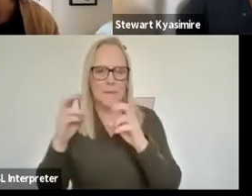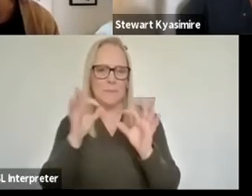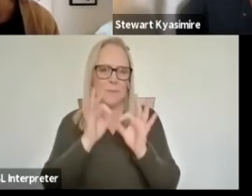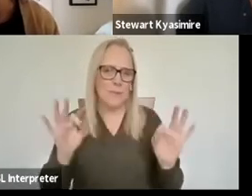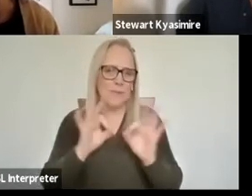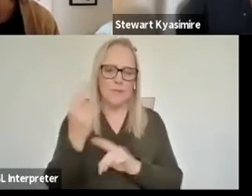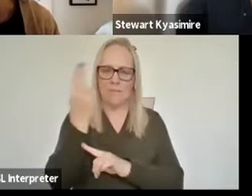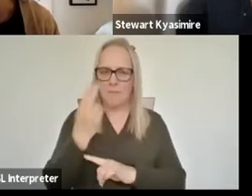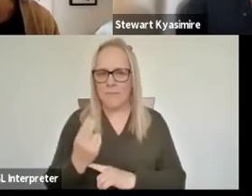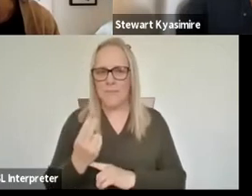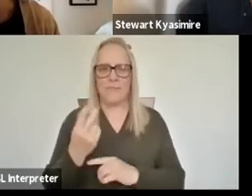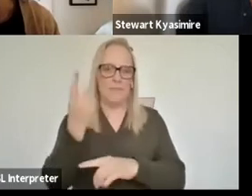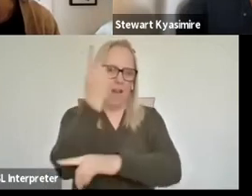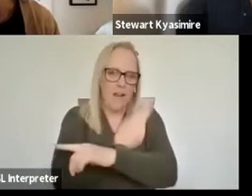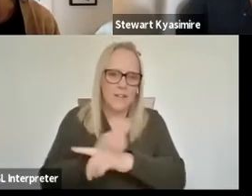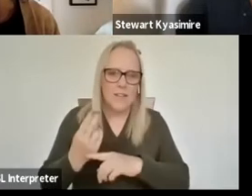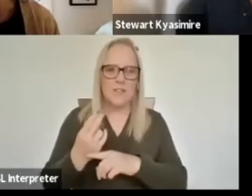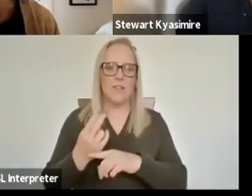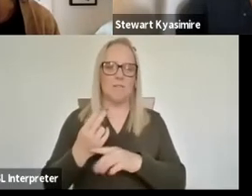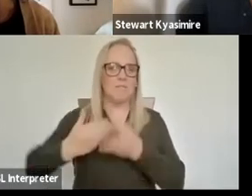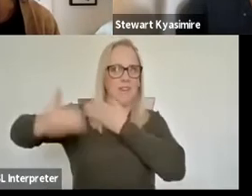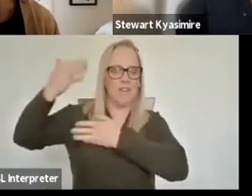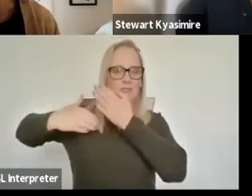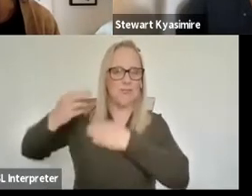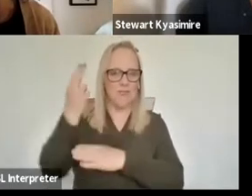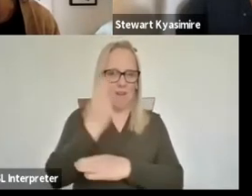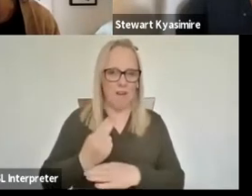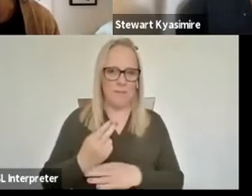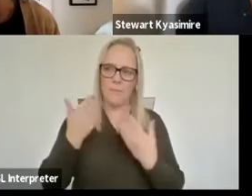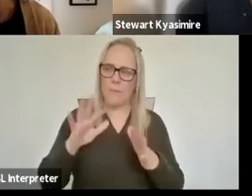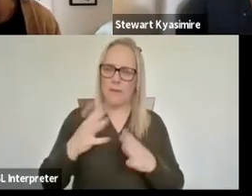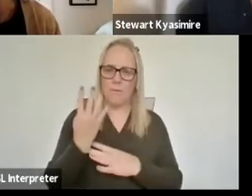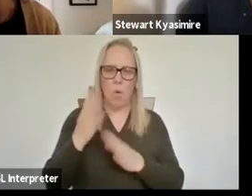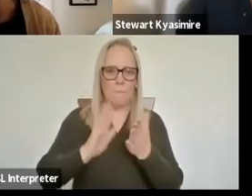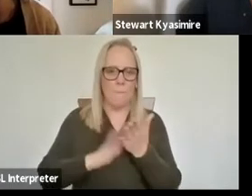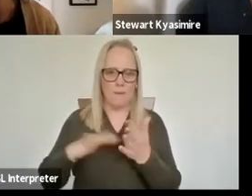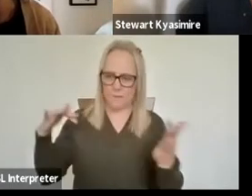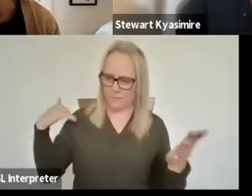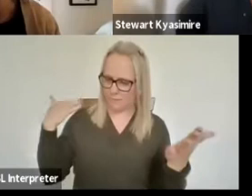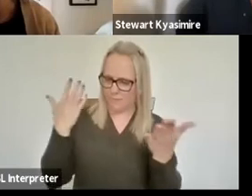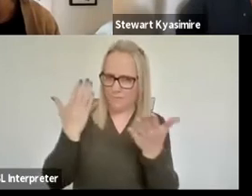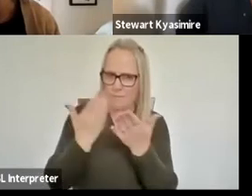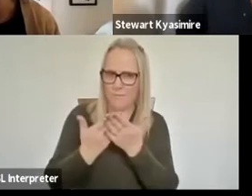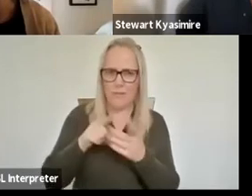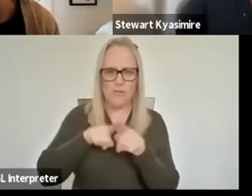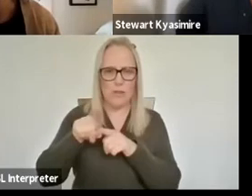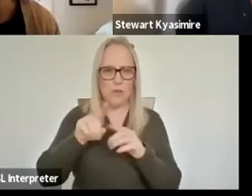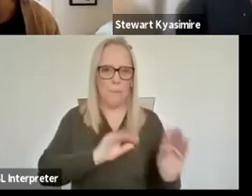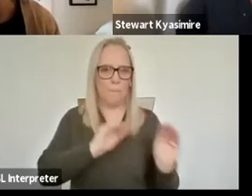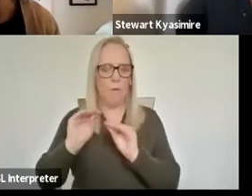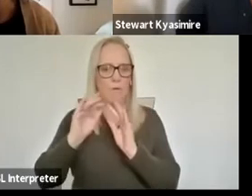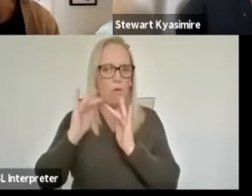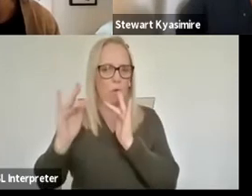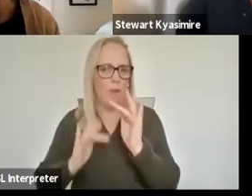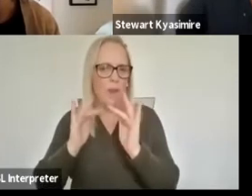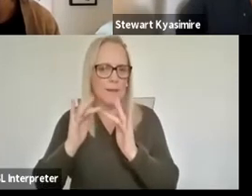architecture and history of art and we spent the last four or five months trying to kind of take all those disciplines online, both for teaching and assessment and indeed